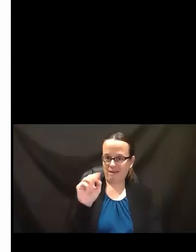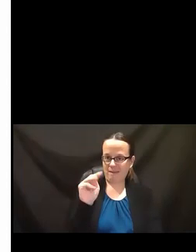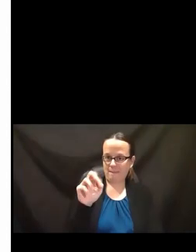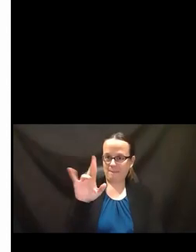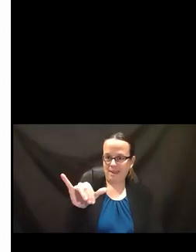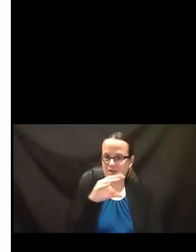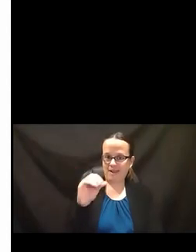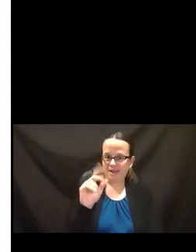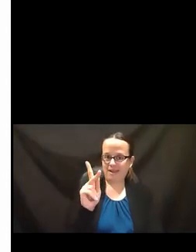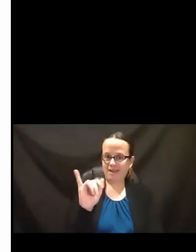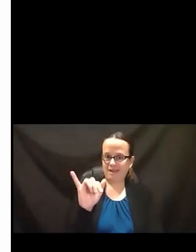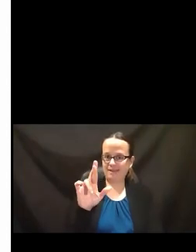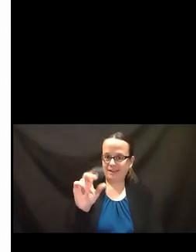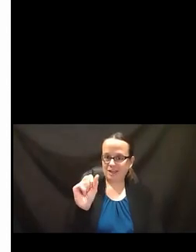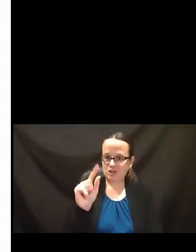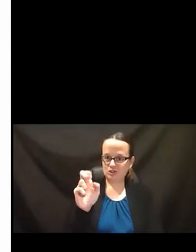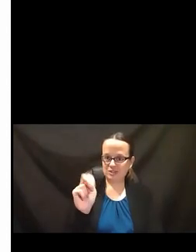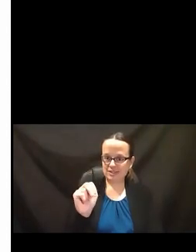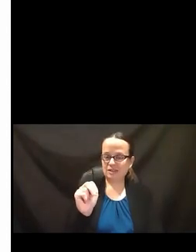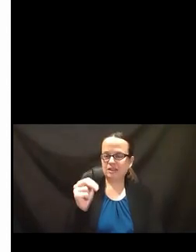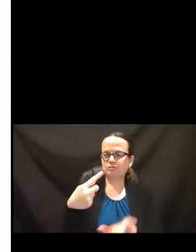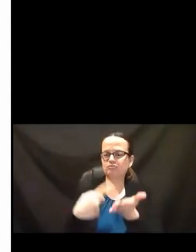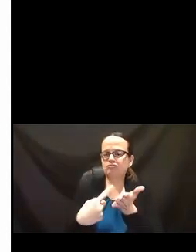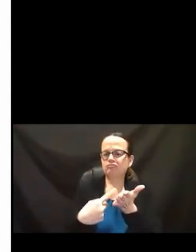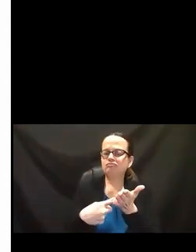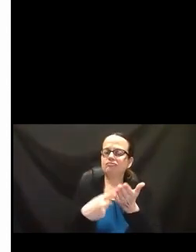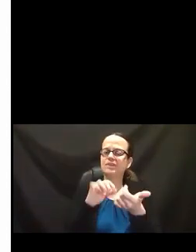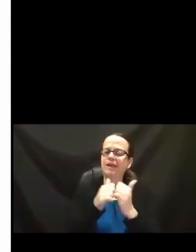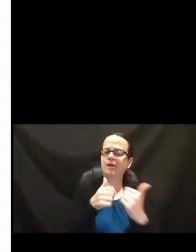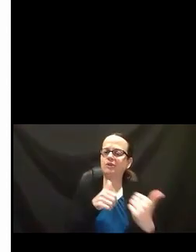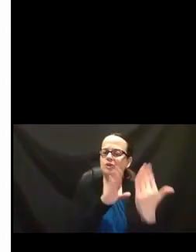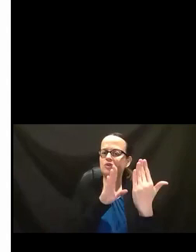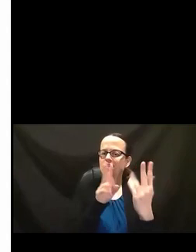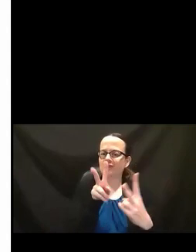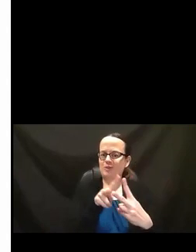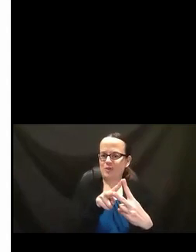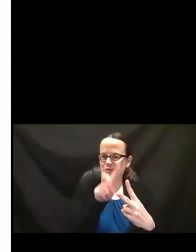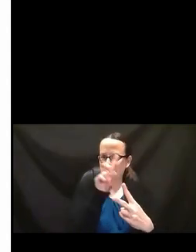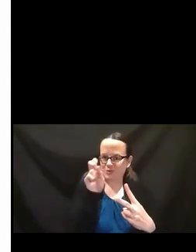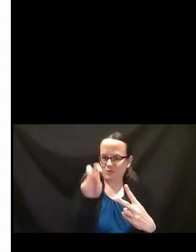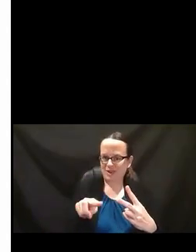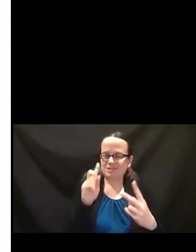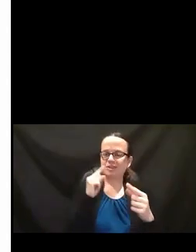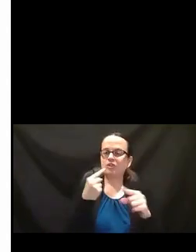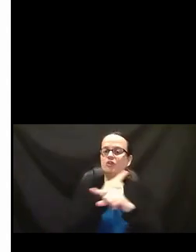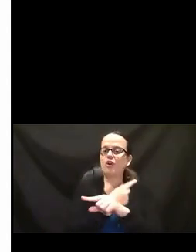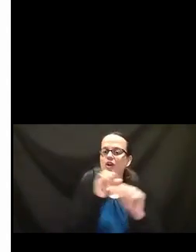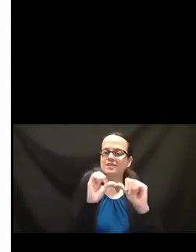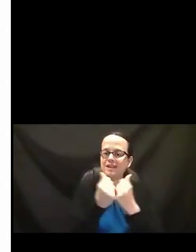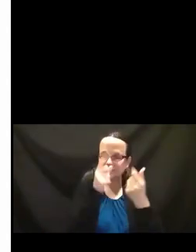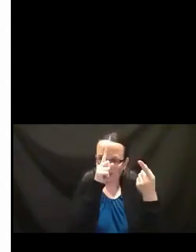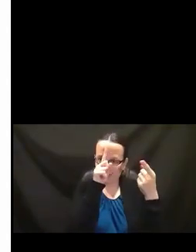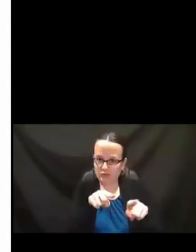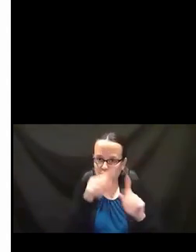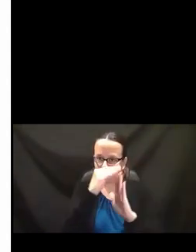and Kirsten, and they're going to talk a little bit about addressing these two questions about cross agencies agreements and